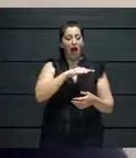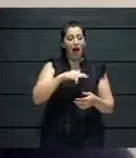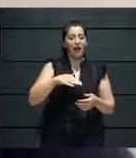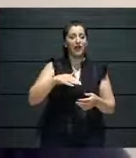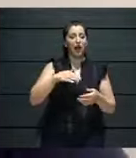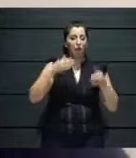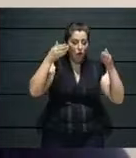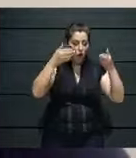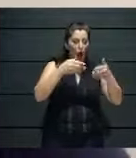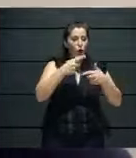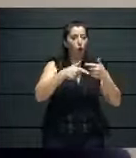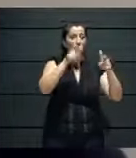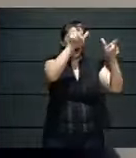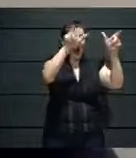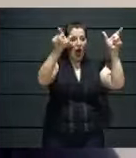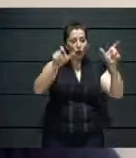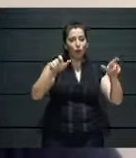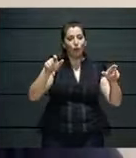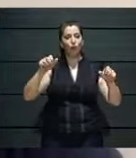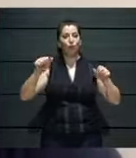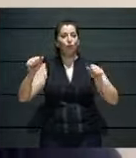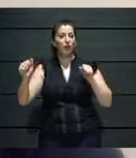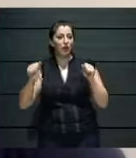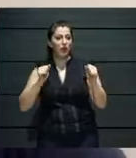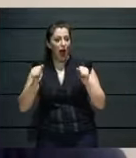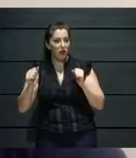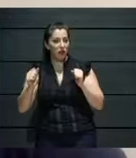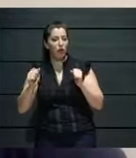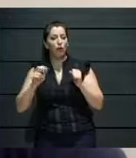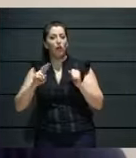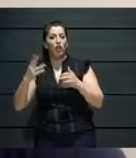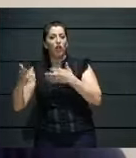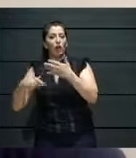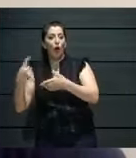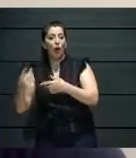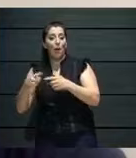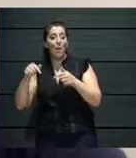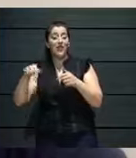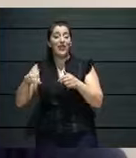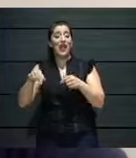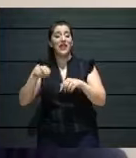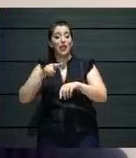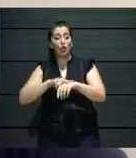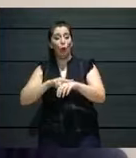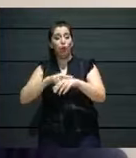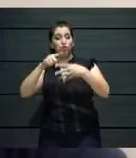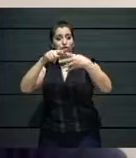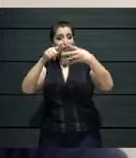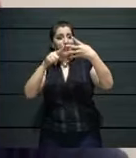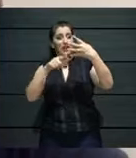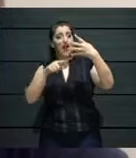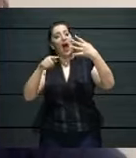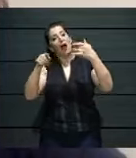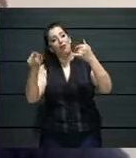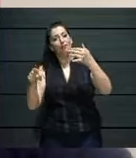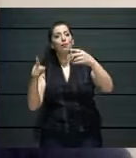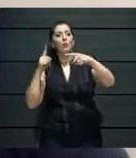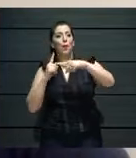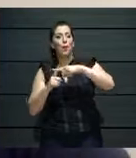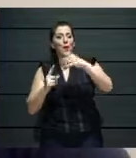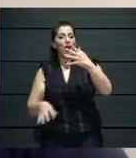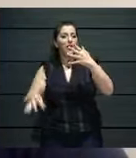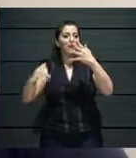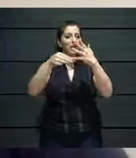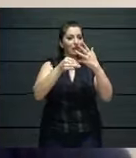After summer, we will keep this platform. We will not be using it as we did until now.